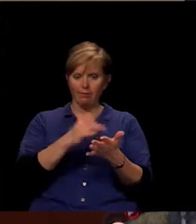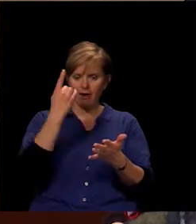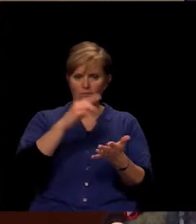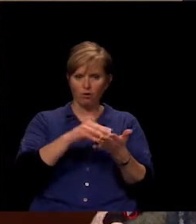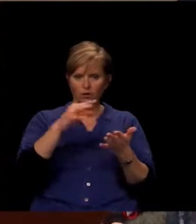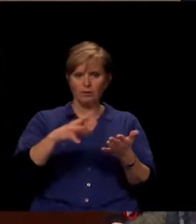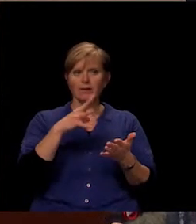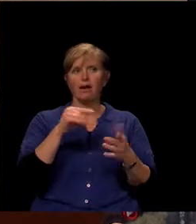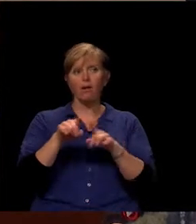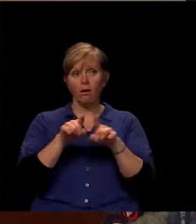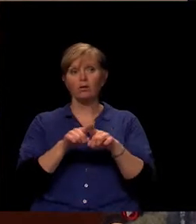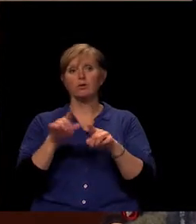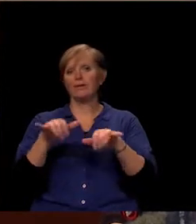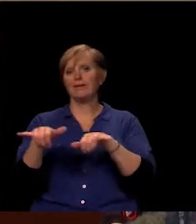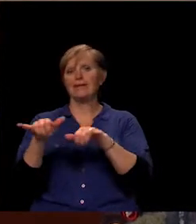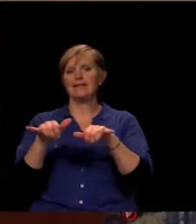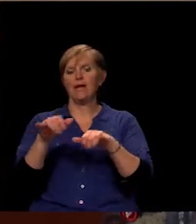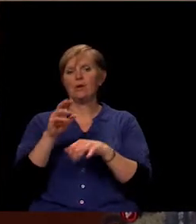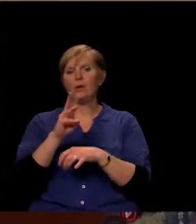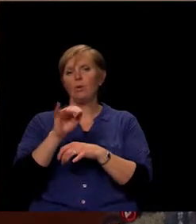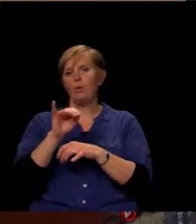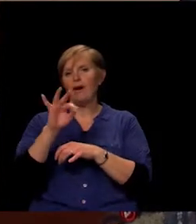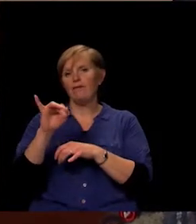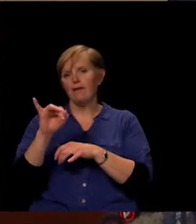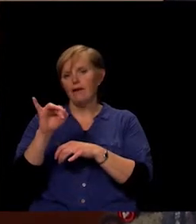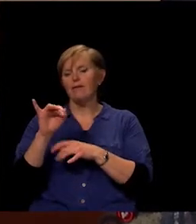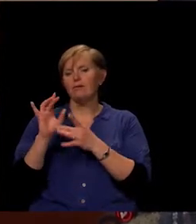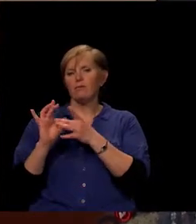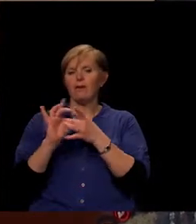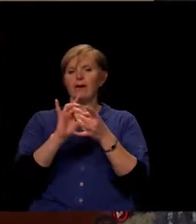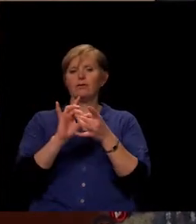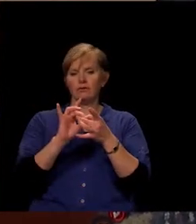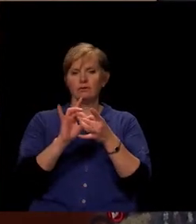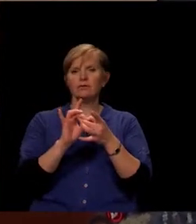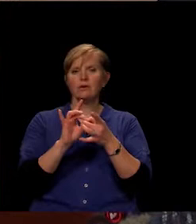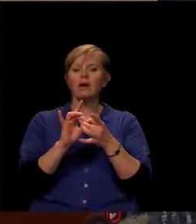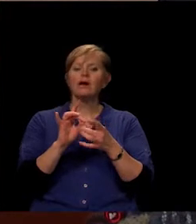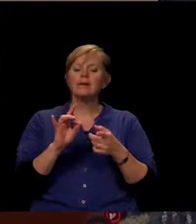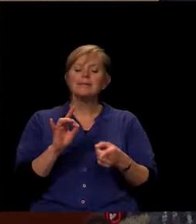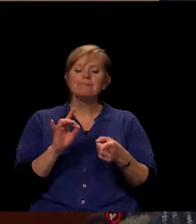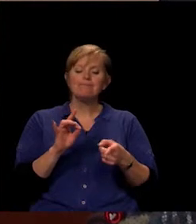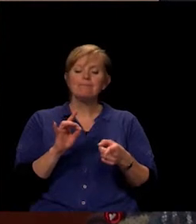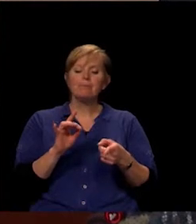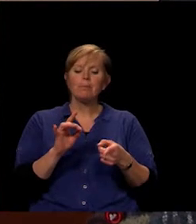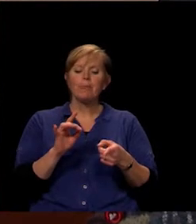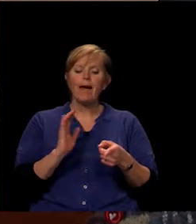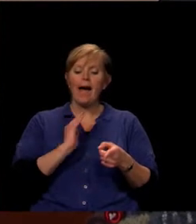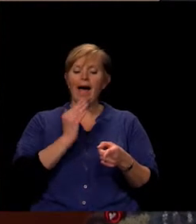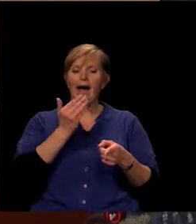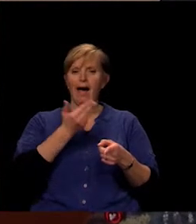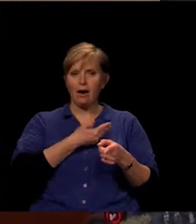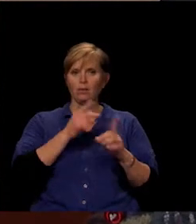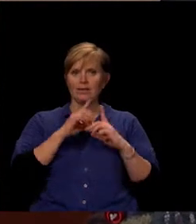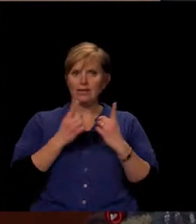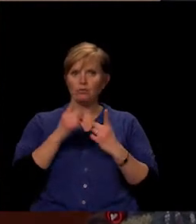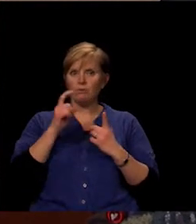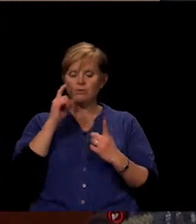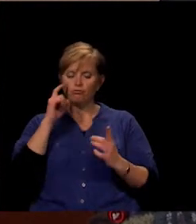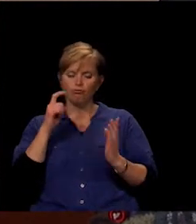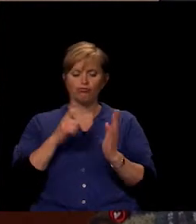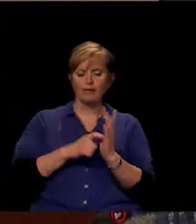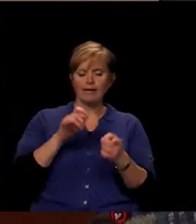standard Wi-Fi connection, that it needs to be a device that is recognized by our district as a